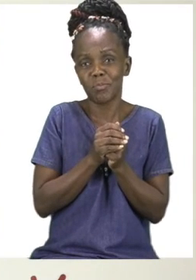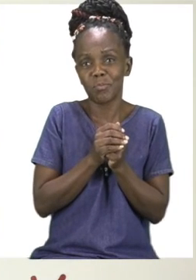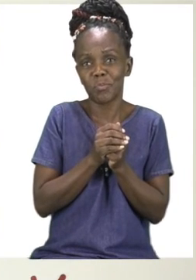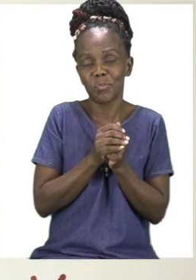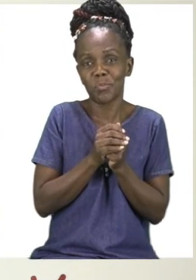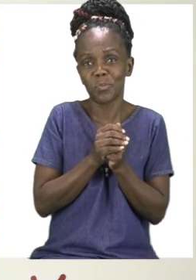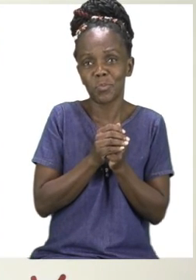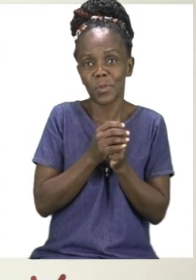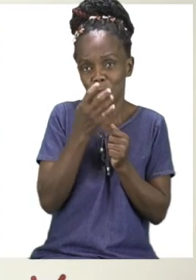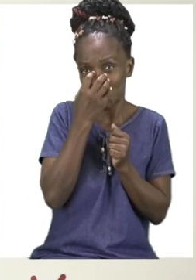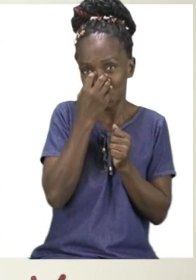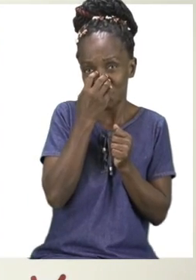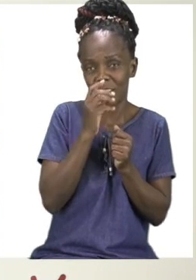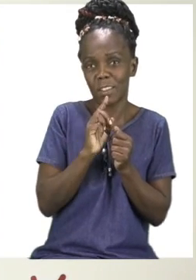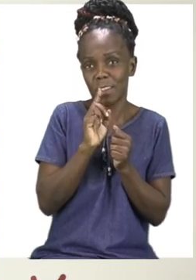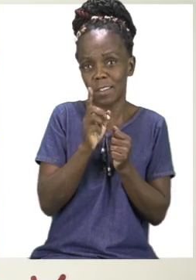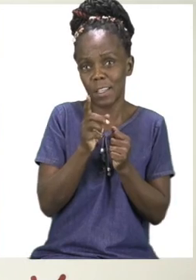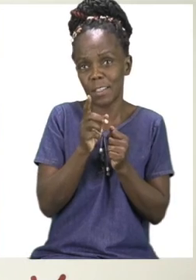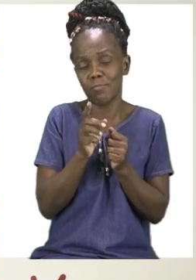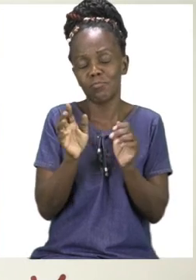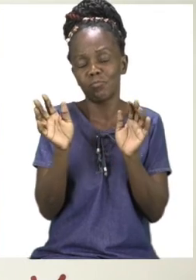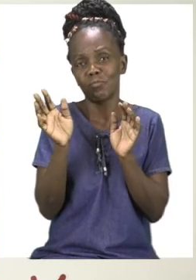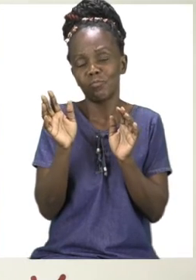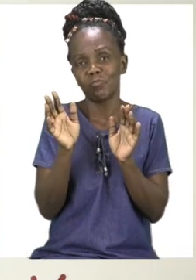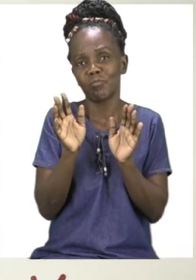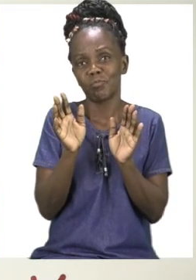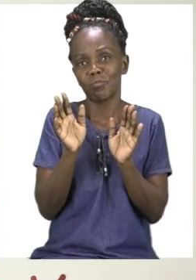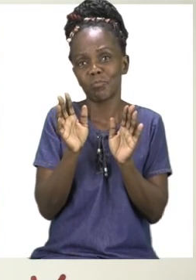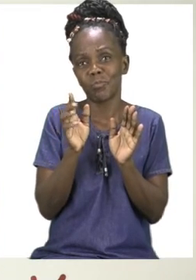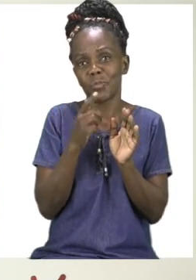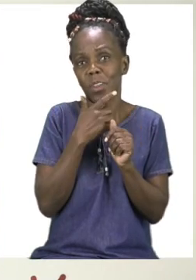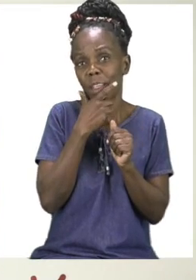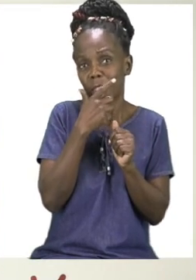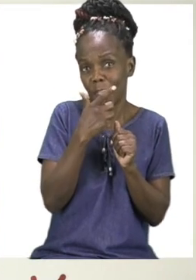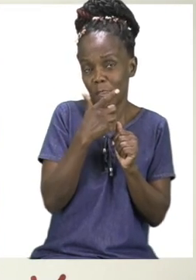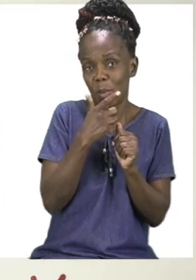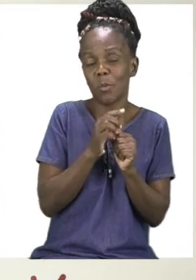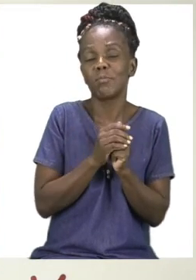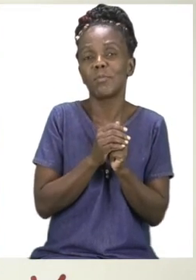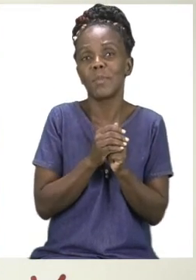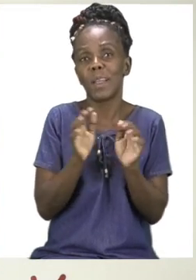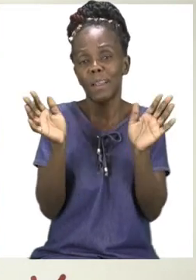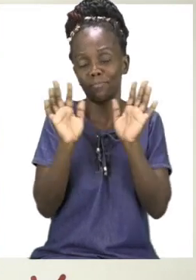Sosie and I, we would like to say thank you for joining us today. And goodbye.